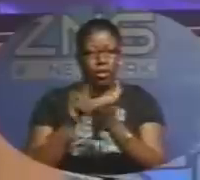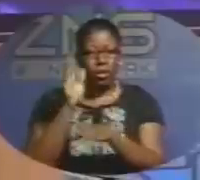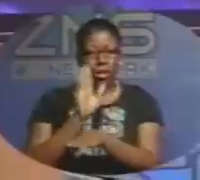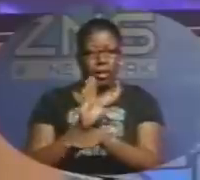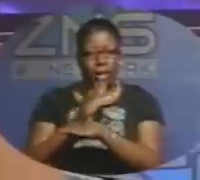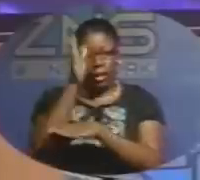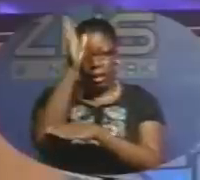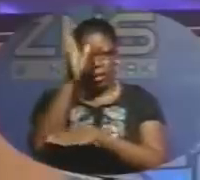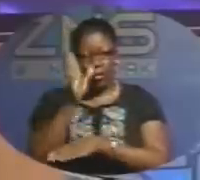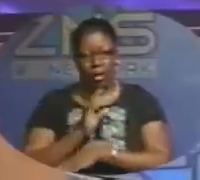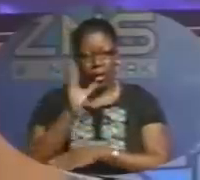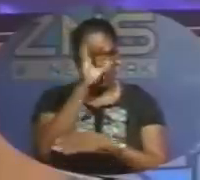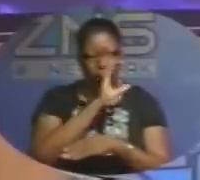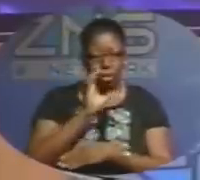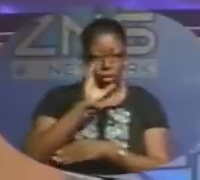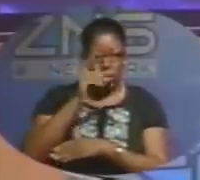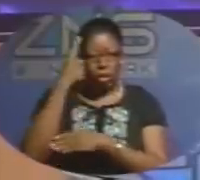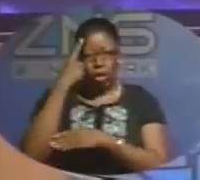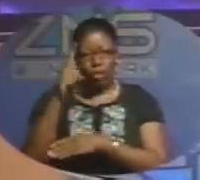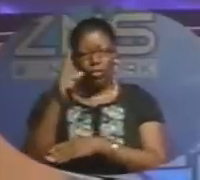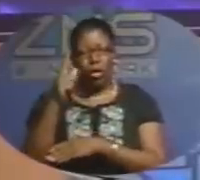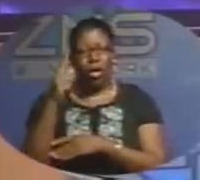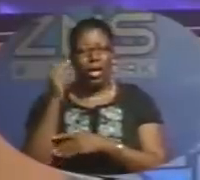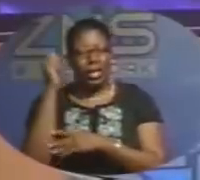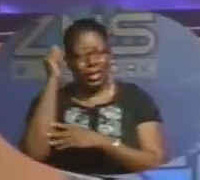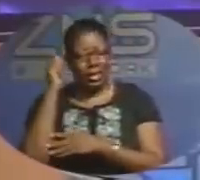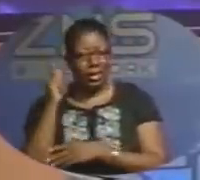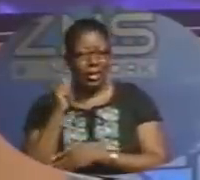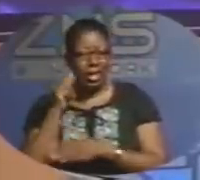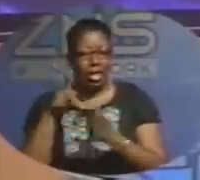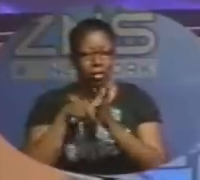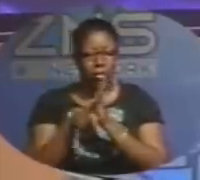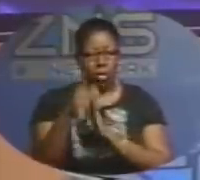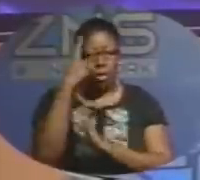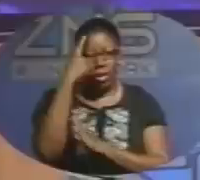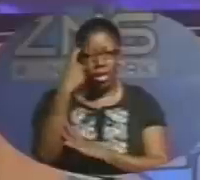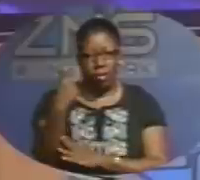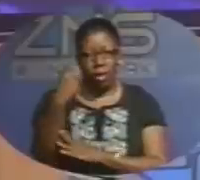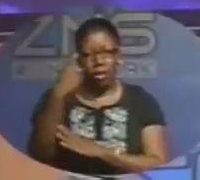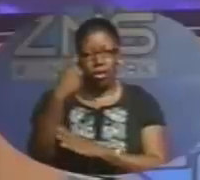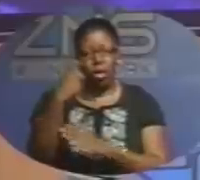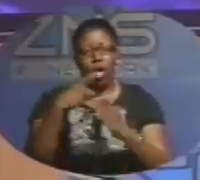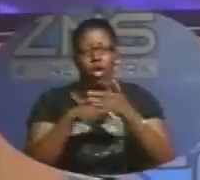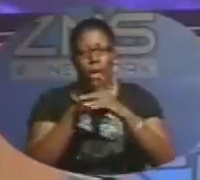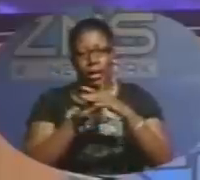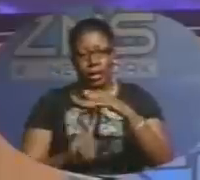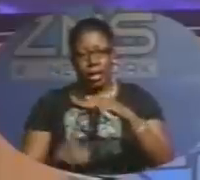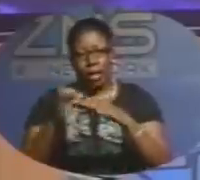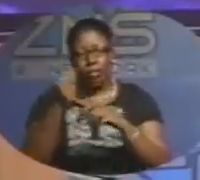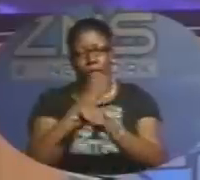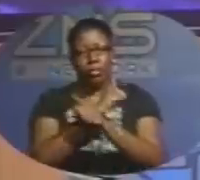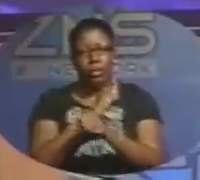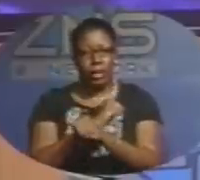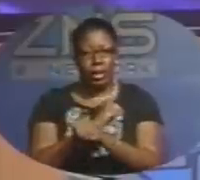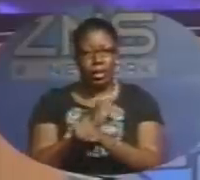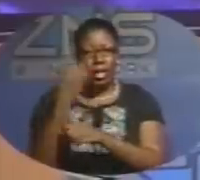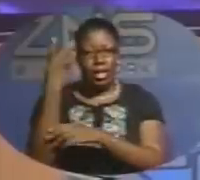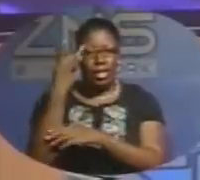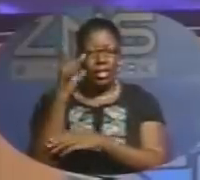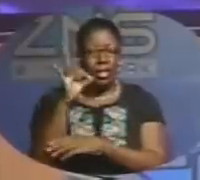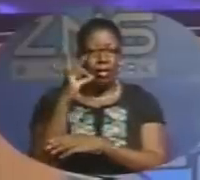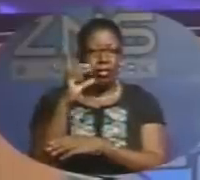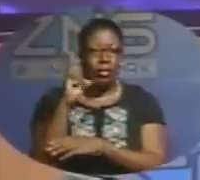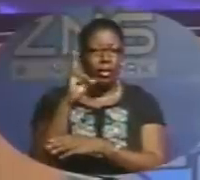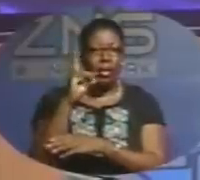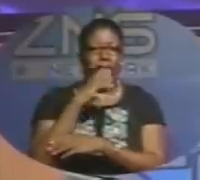The manhunt continues tonight for a teen murder suspect who escaped police custody early this morning. 17-year-old Michael